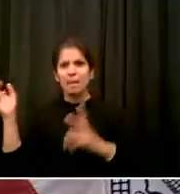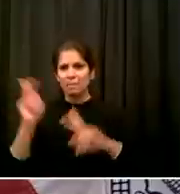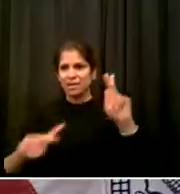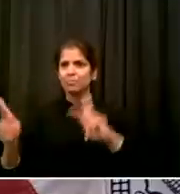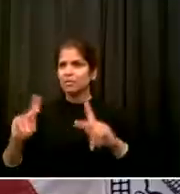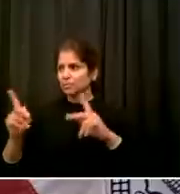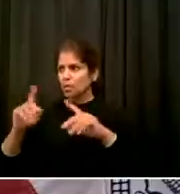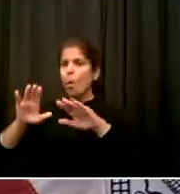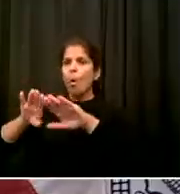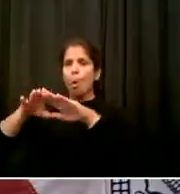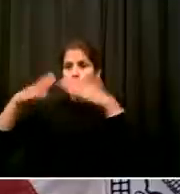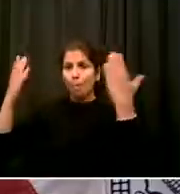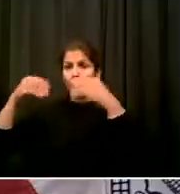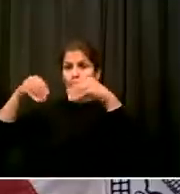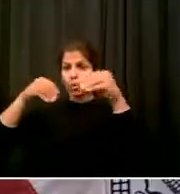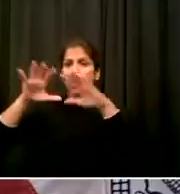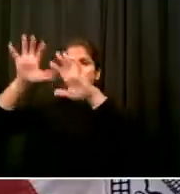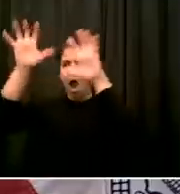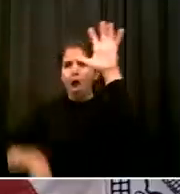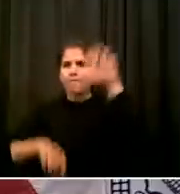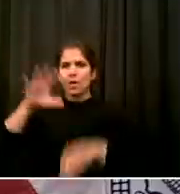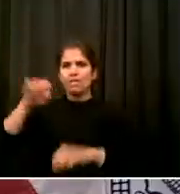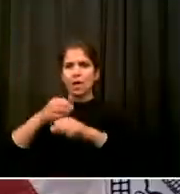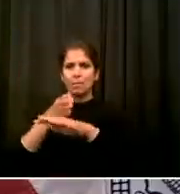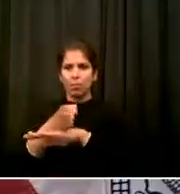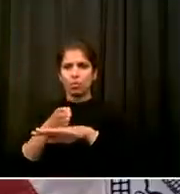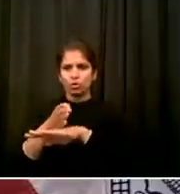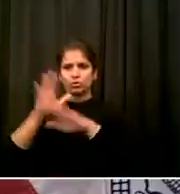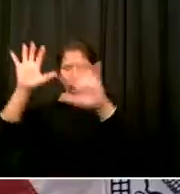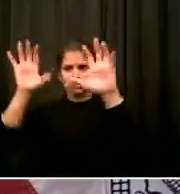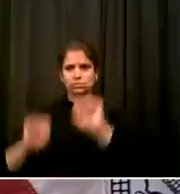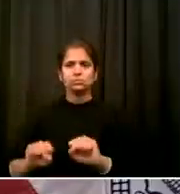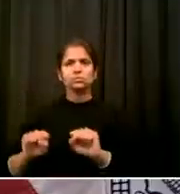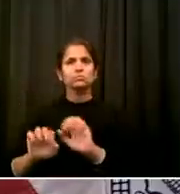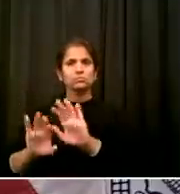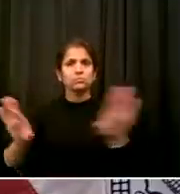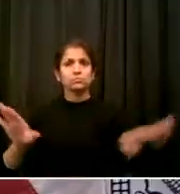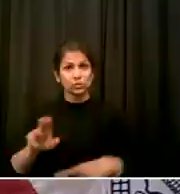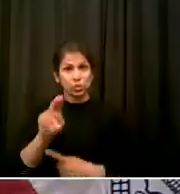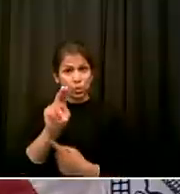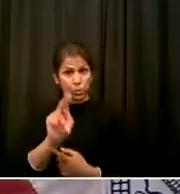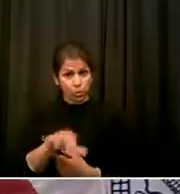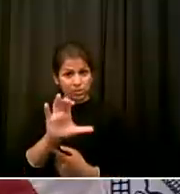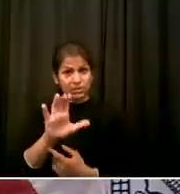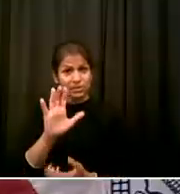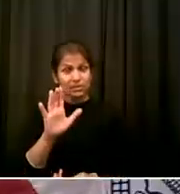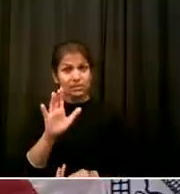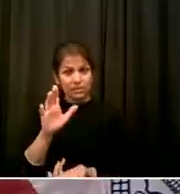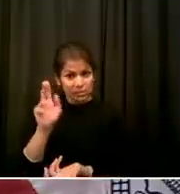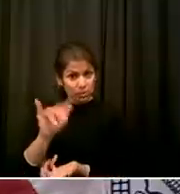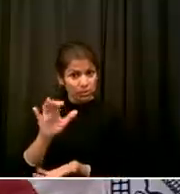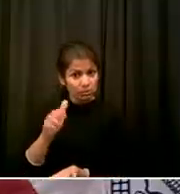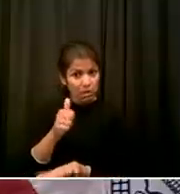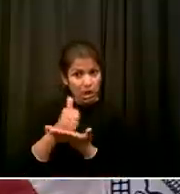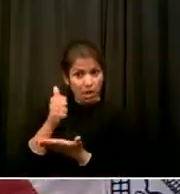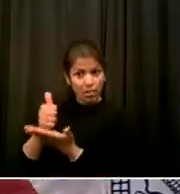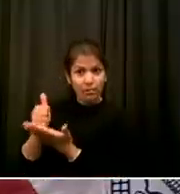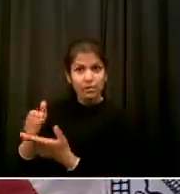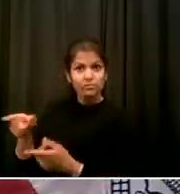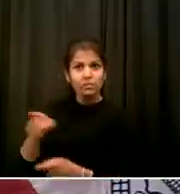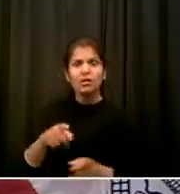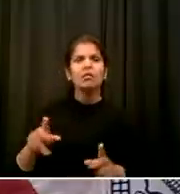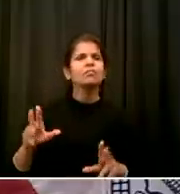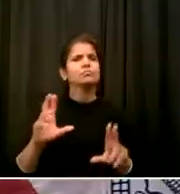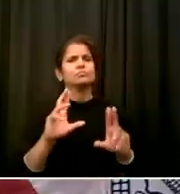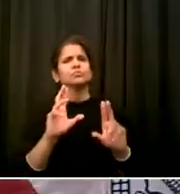To reduce the number of cyclist deaths And this isn't a question asking for a recitation of existing programs or panels That are going